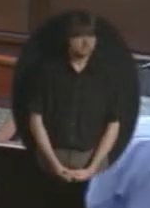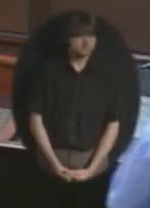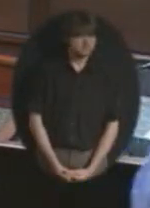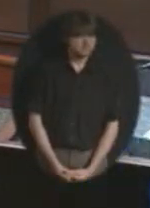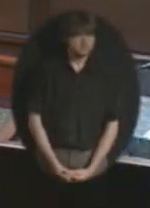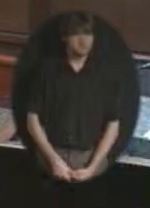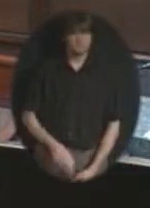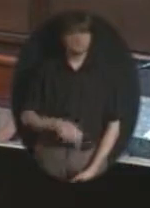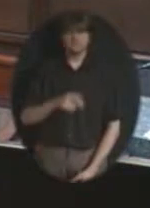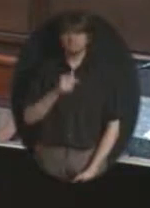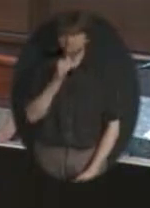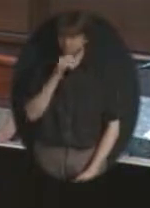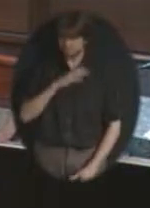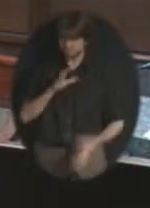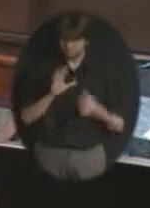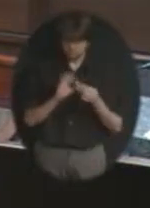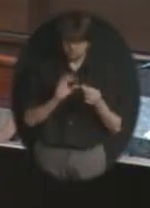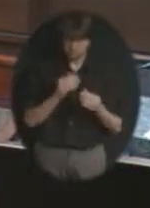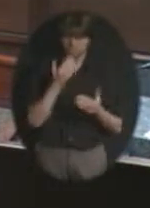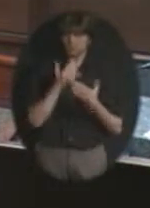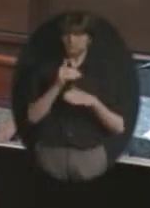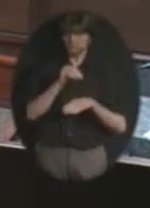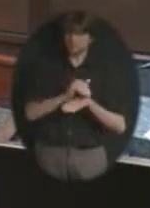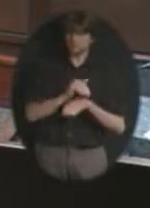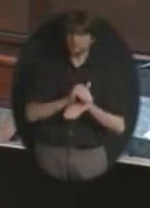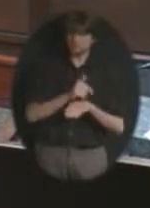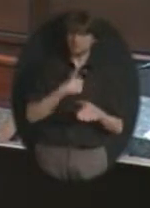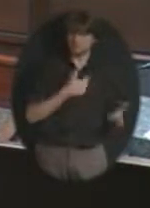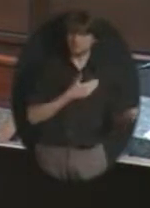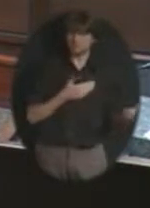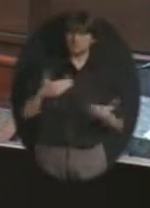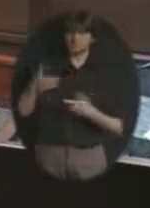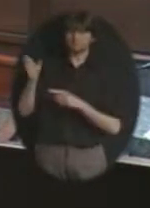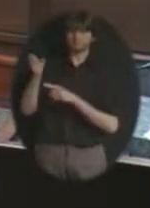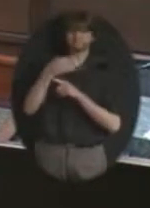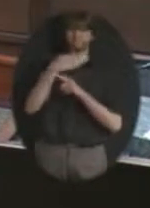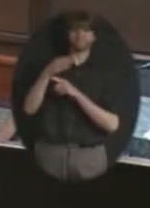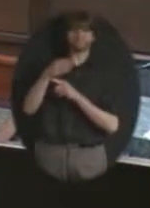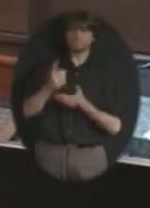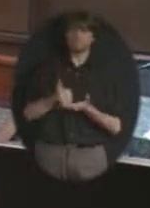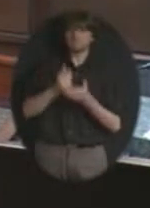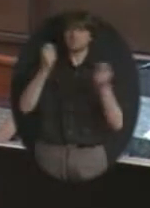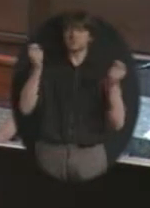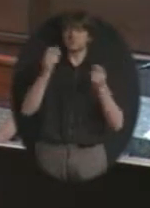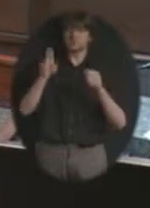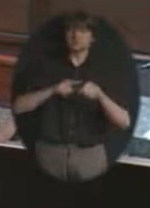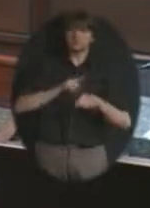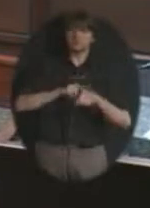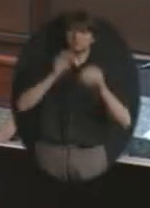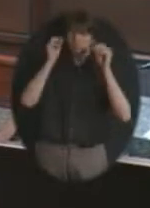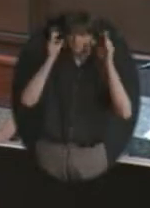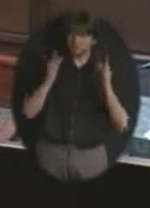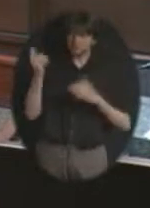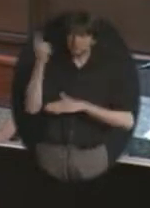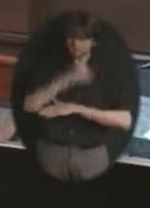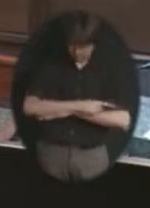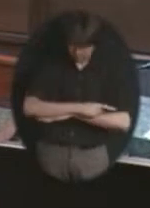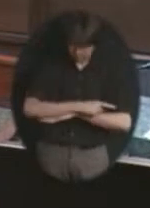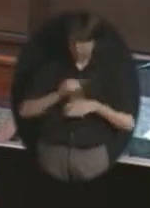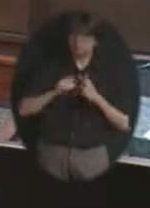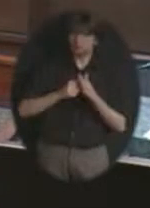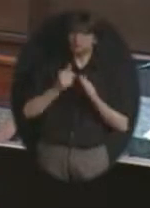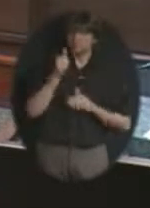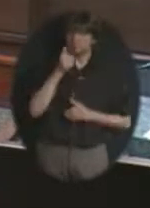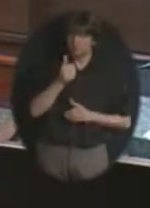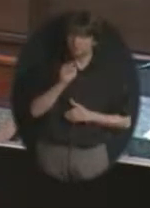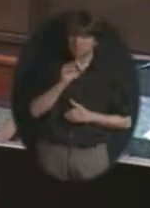Good evening. I have brought a banner with me today to help celebrate National Teacher Day, which is tomorrow, May 3rd. It kind of kicks off Teacher